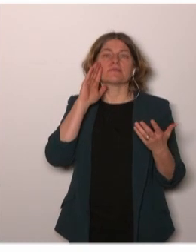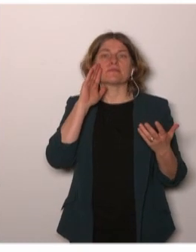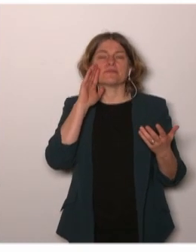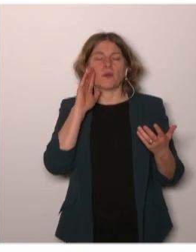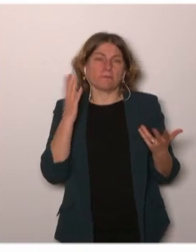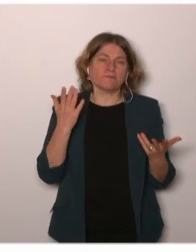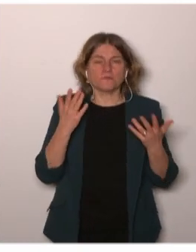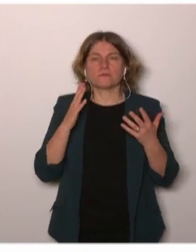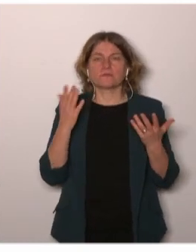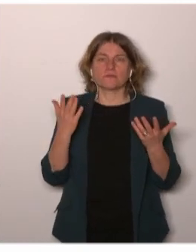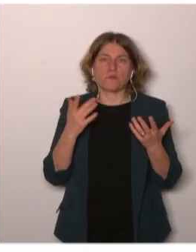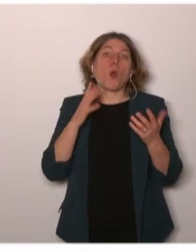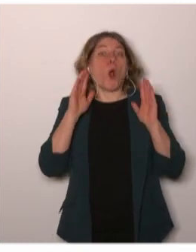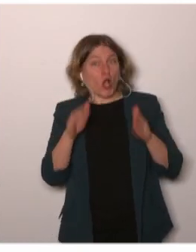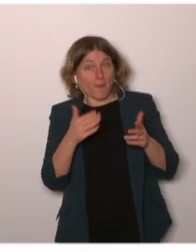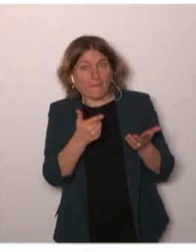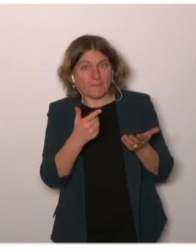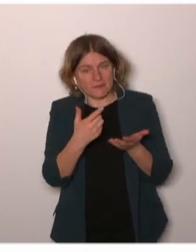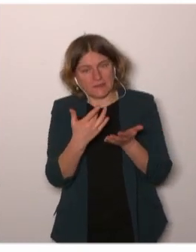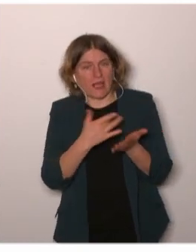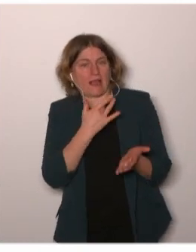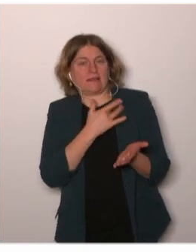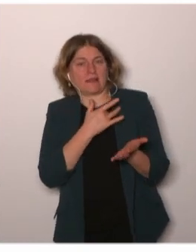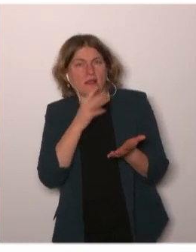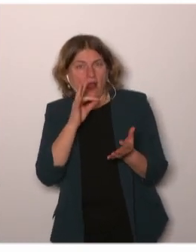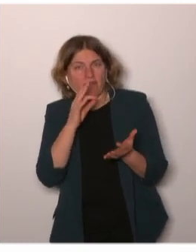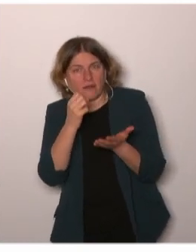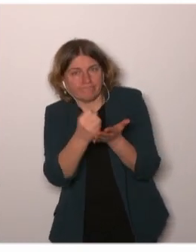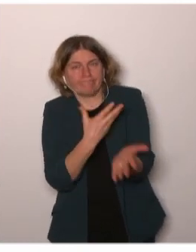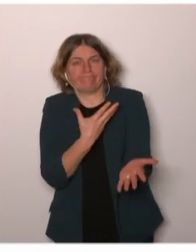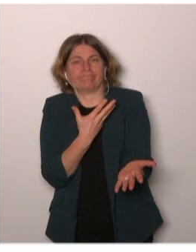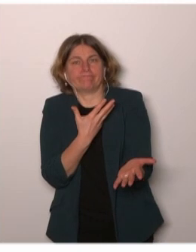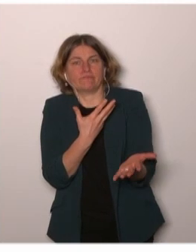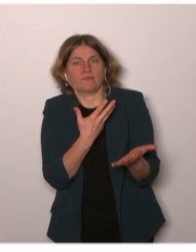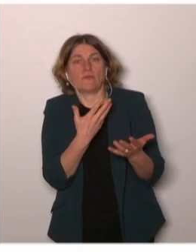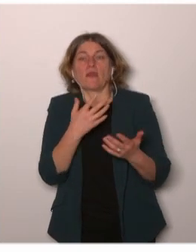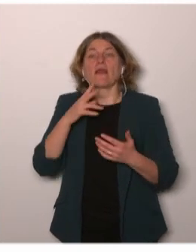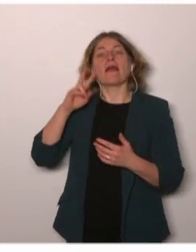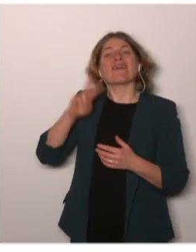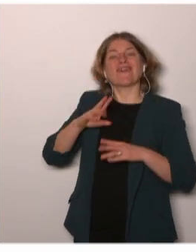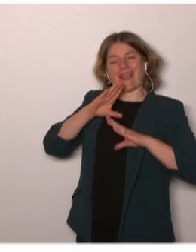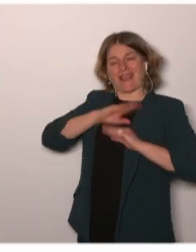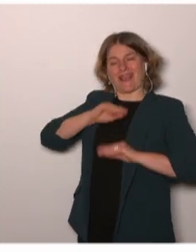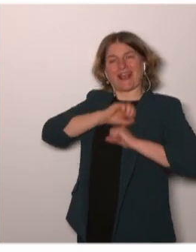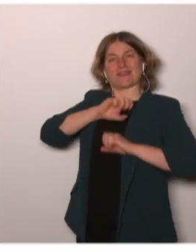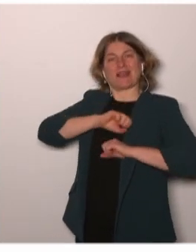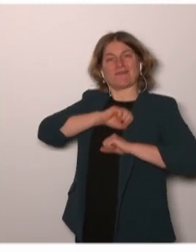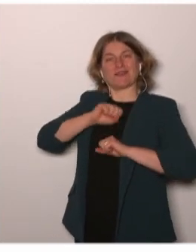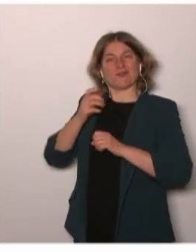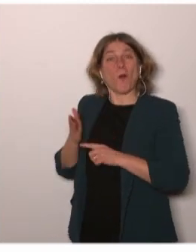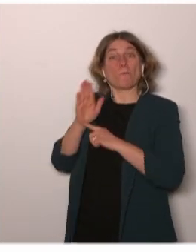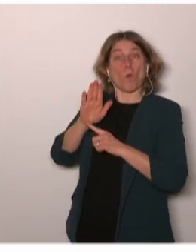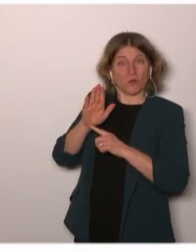opportunities and I think that some of the trials I've been showing you could be done in real life because they are